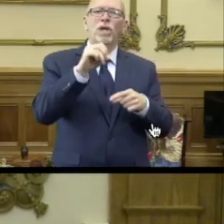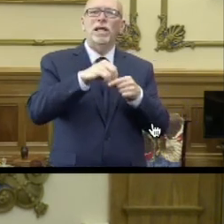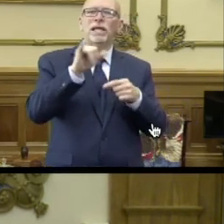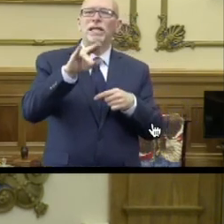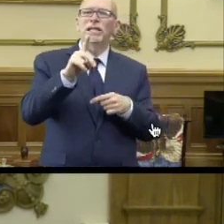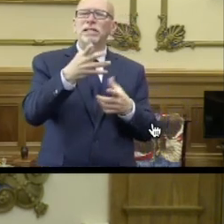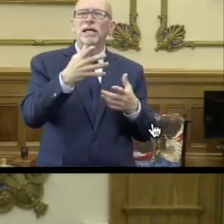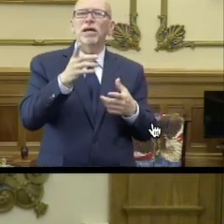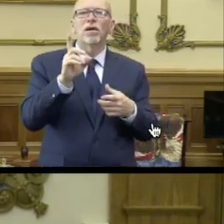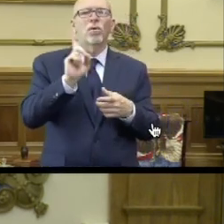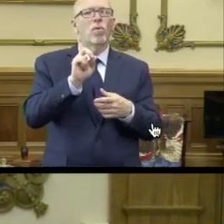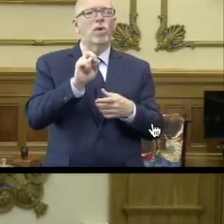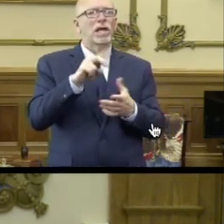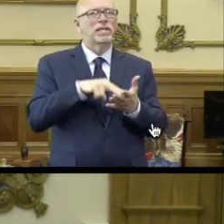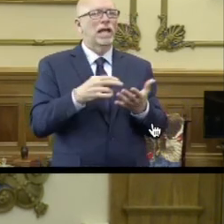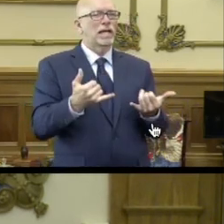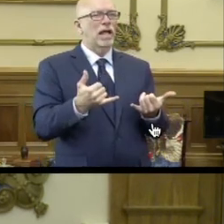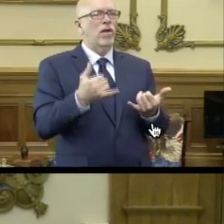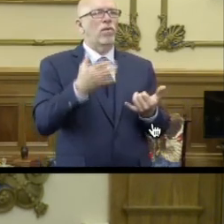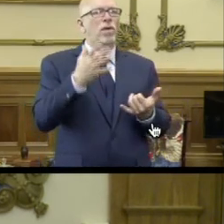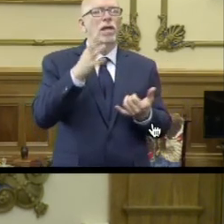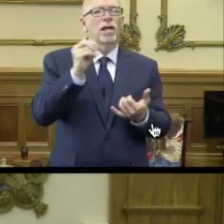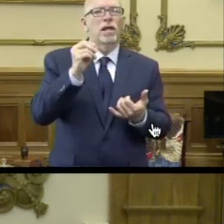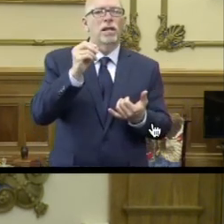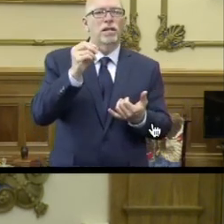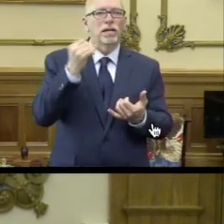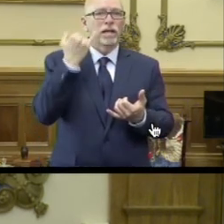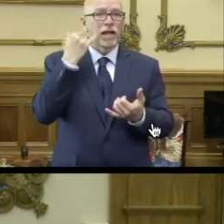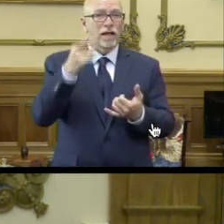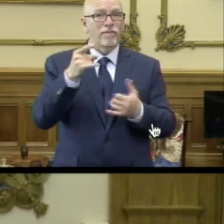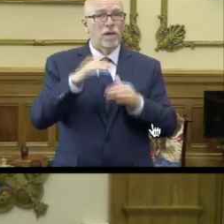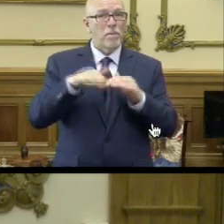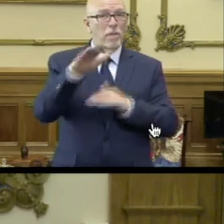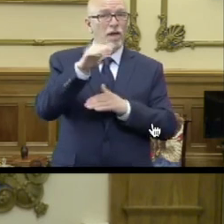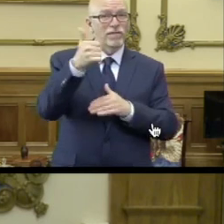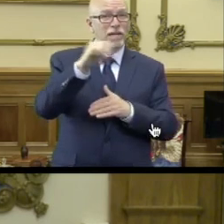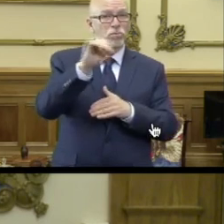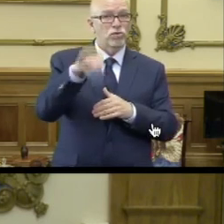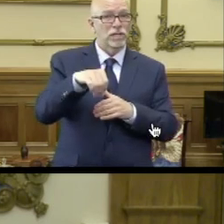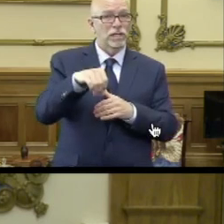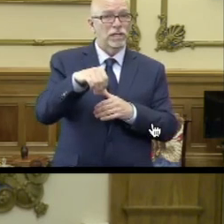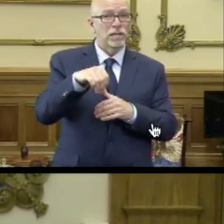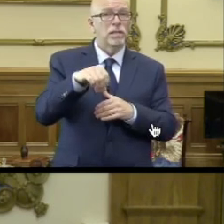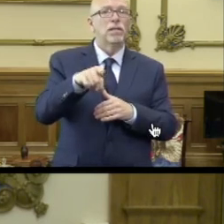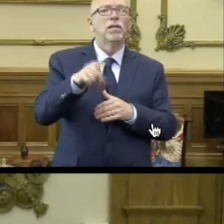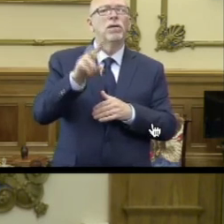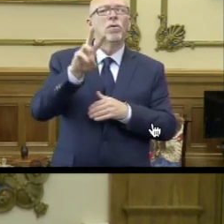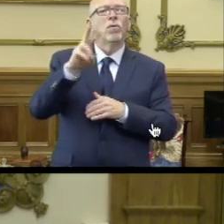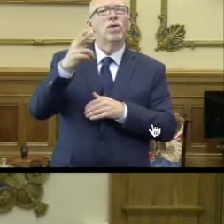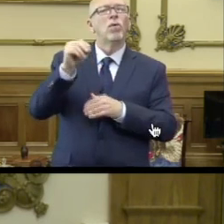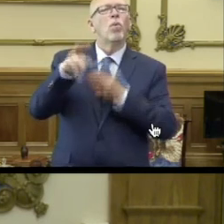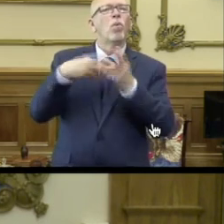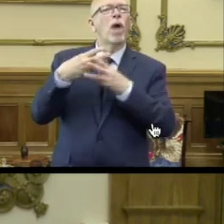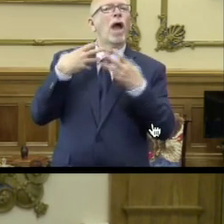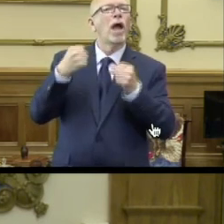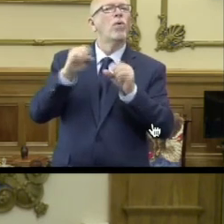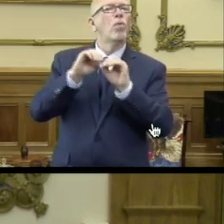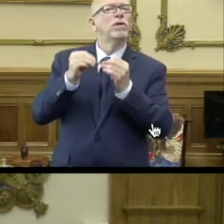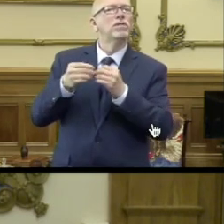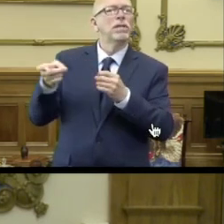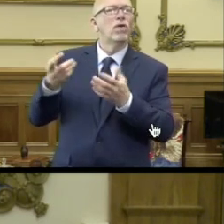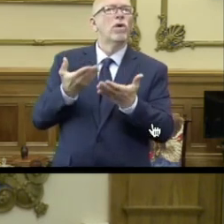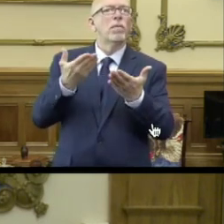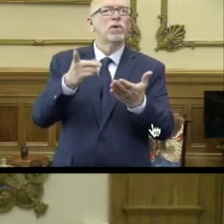Where does it stand today? And if it is above 10%, the World Health Organization recommends not